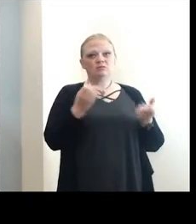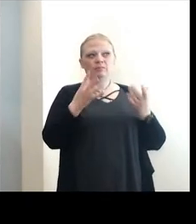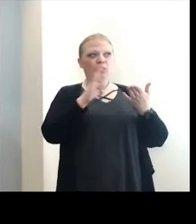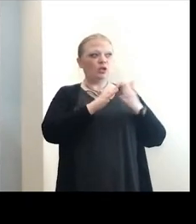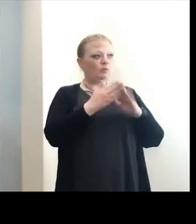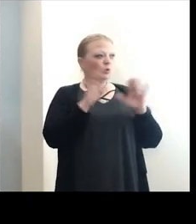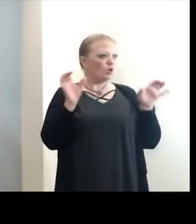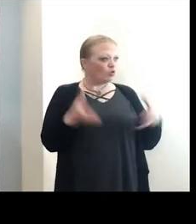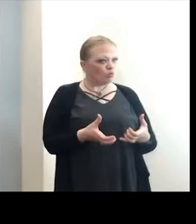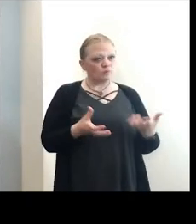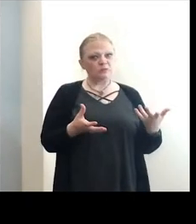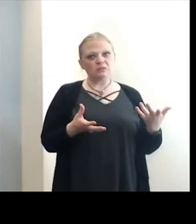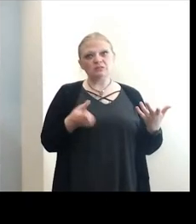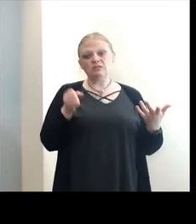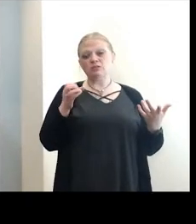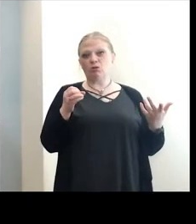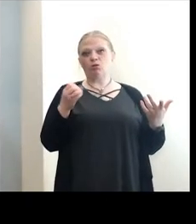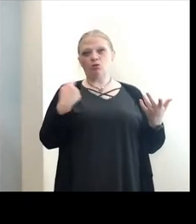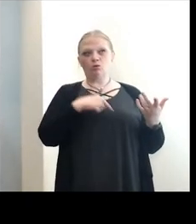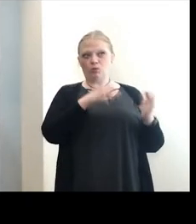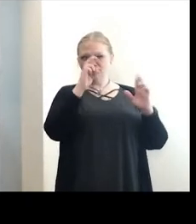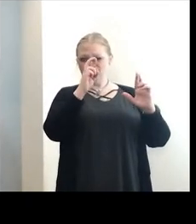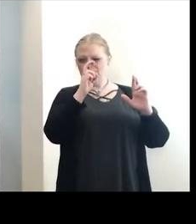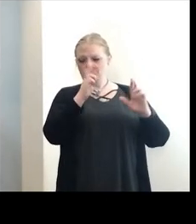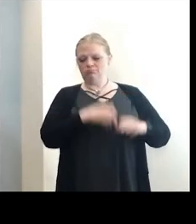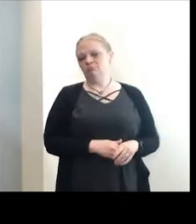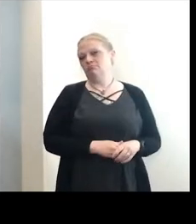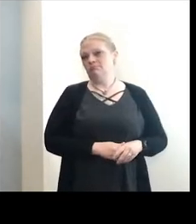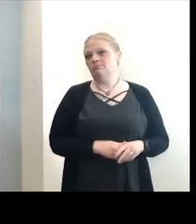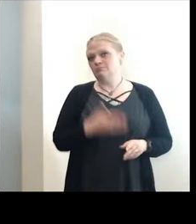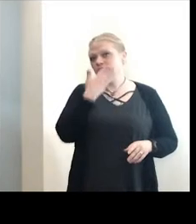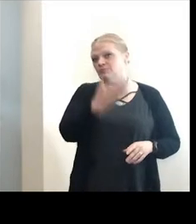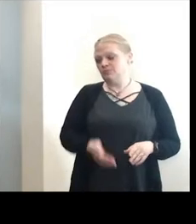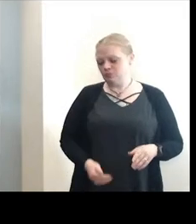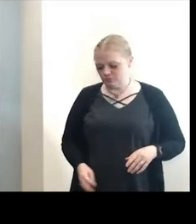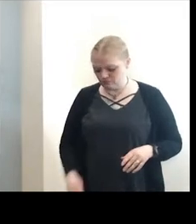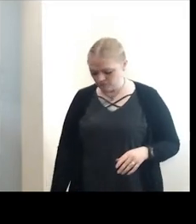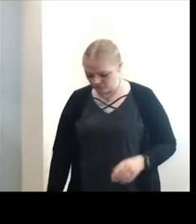community groups. So we're hopeful we'll get there. Thanks.